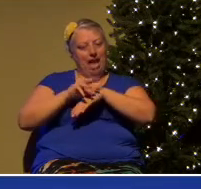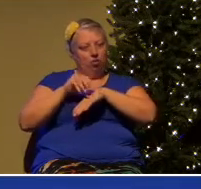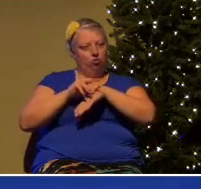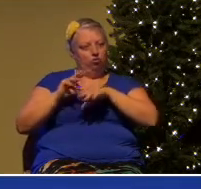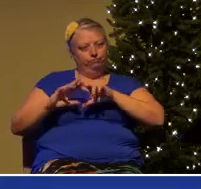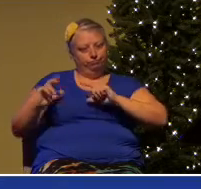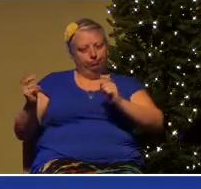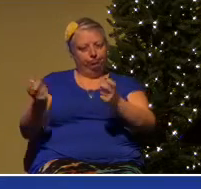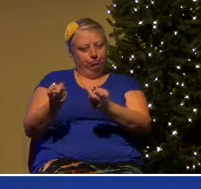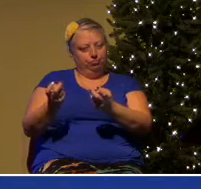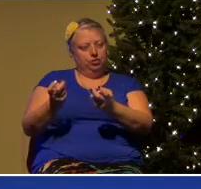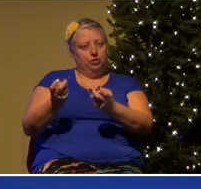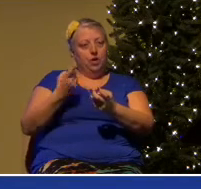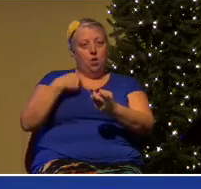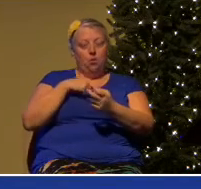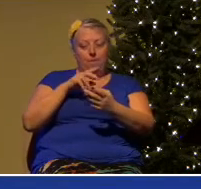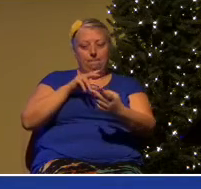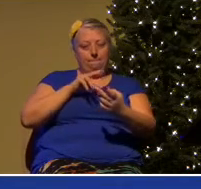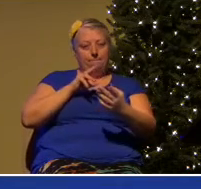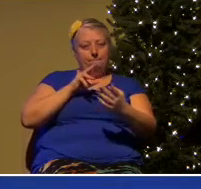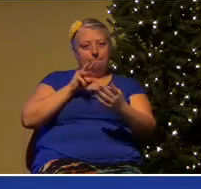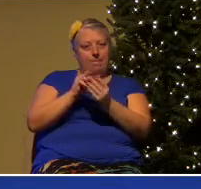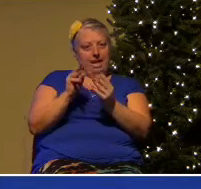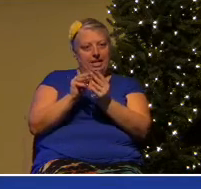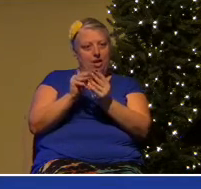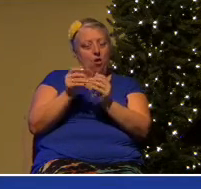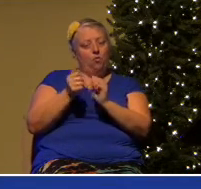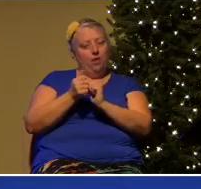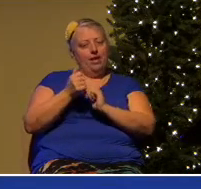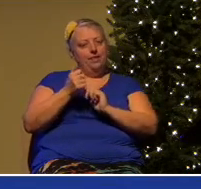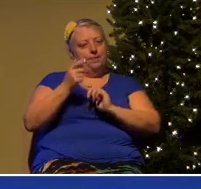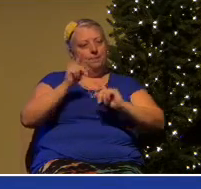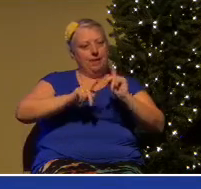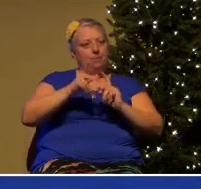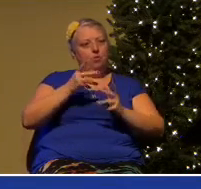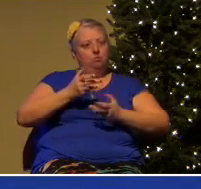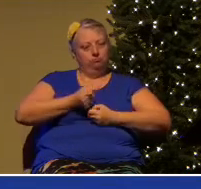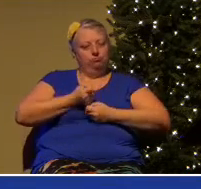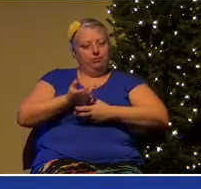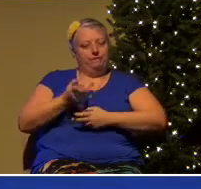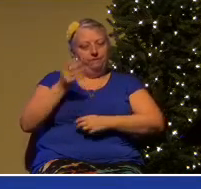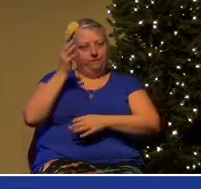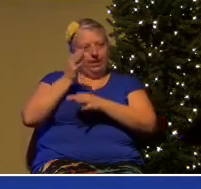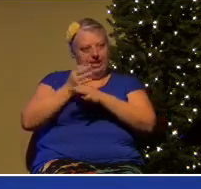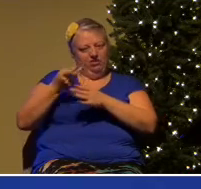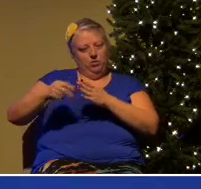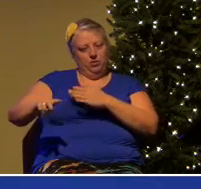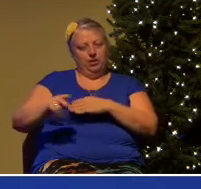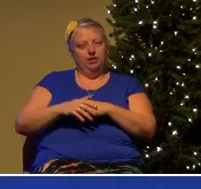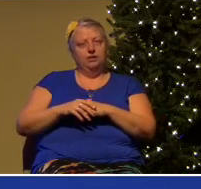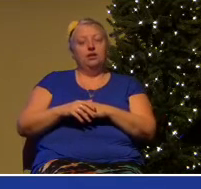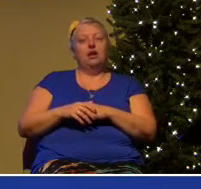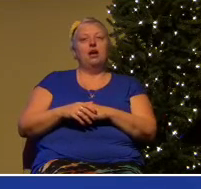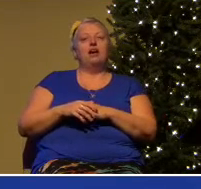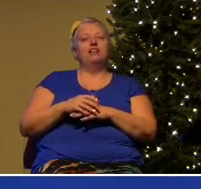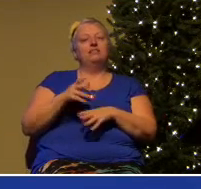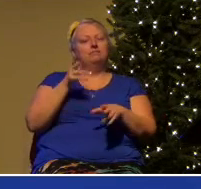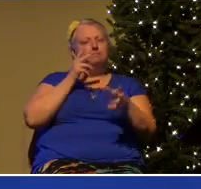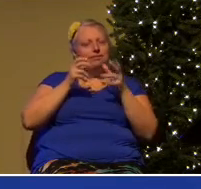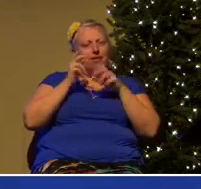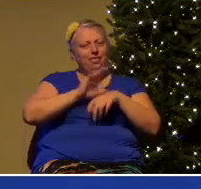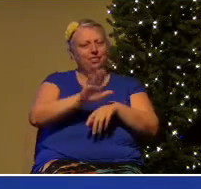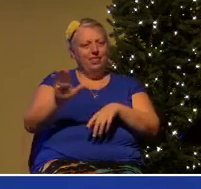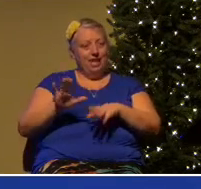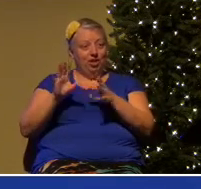faith those are always great meetings but what stood out for me in this one and you'll hear some of those stories when they